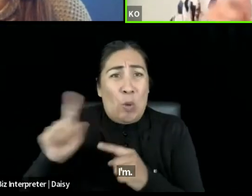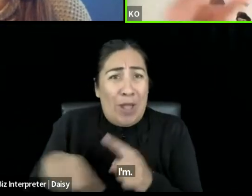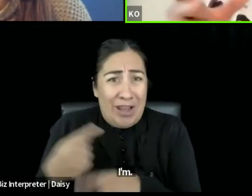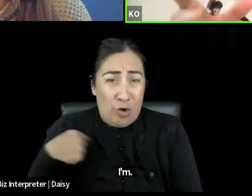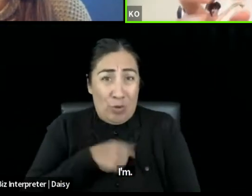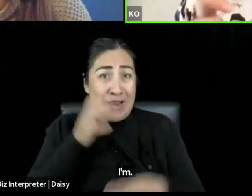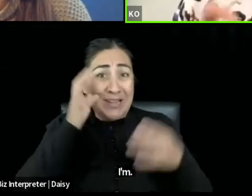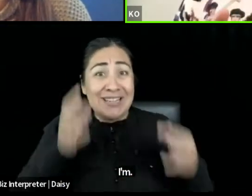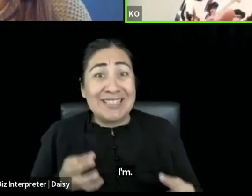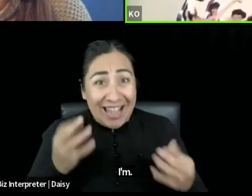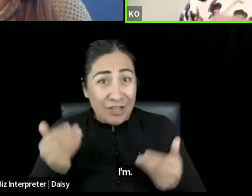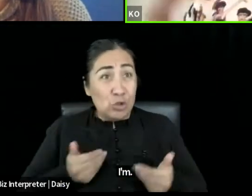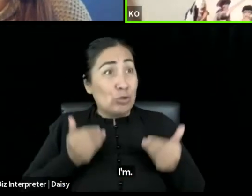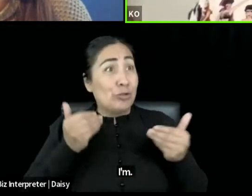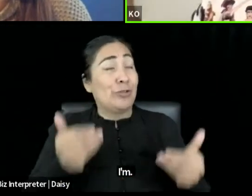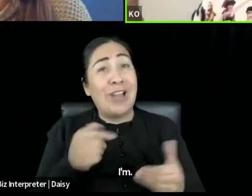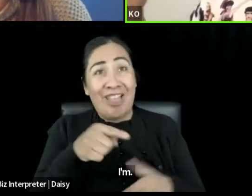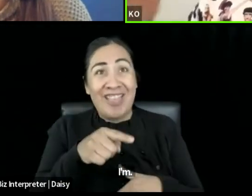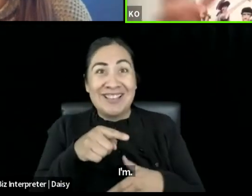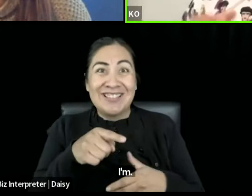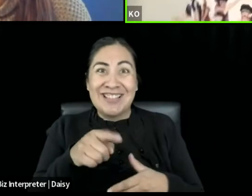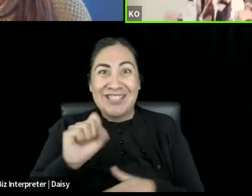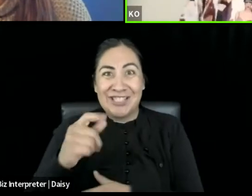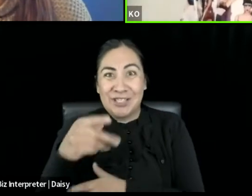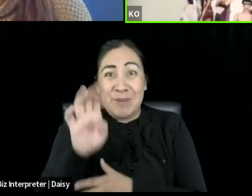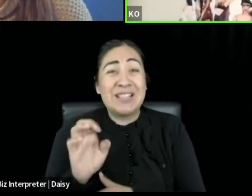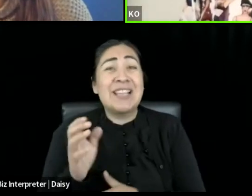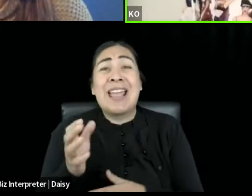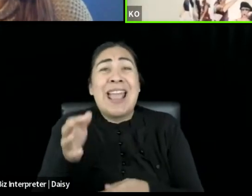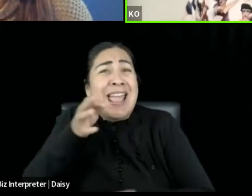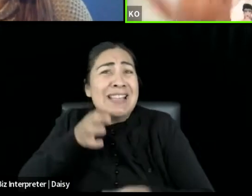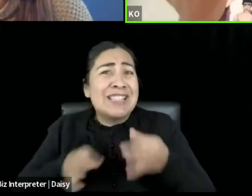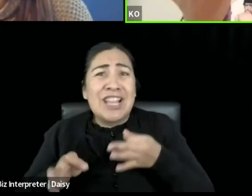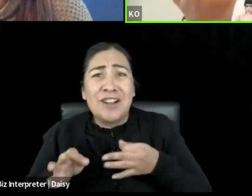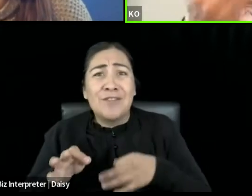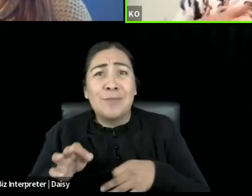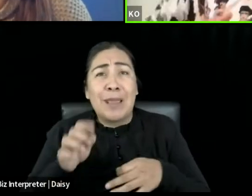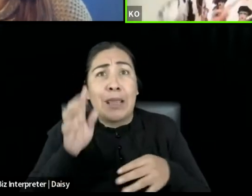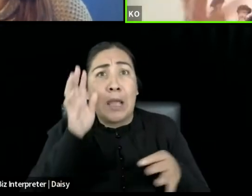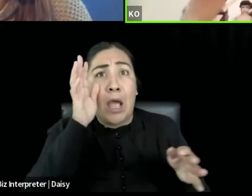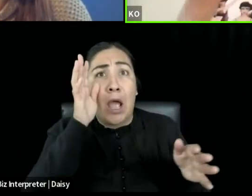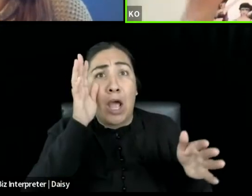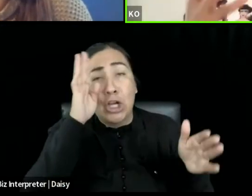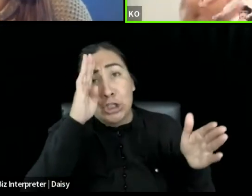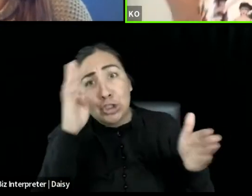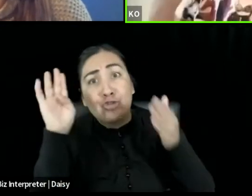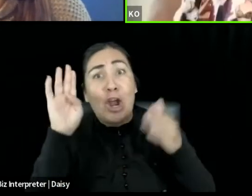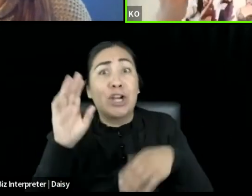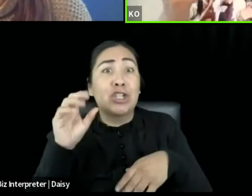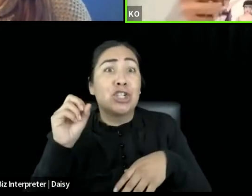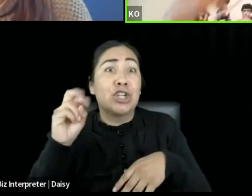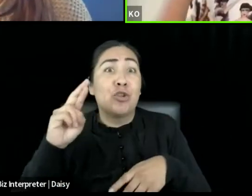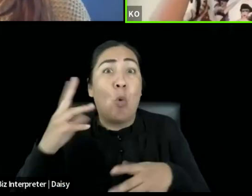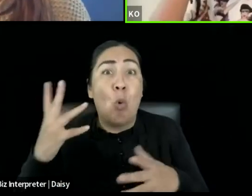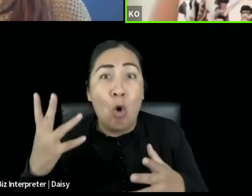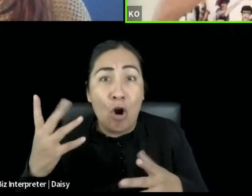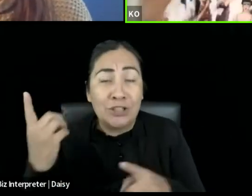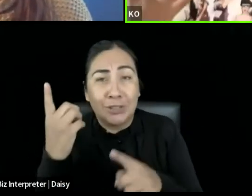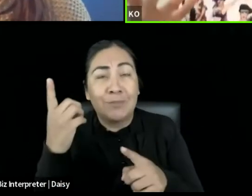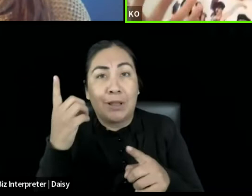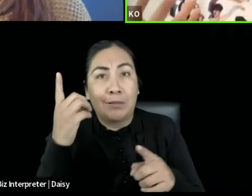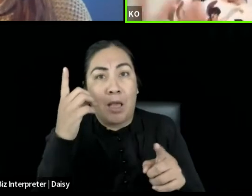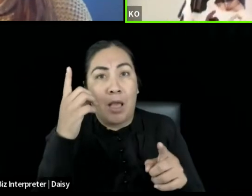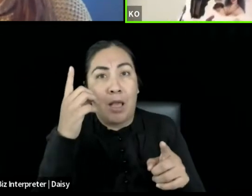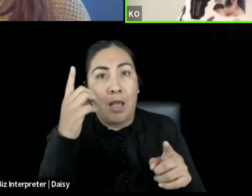actually, instead of being a deterrent or distraction can actually be fodder, can actually like lift us up, can give us